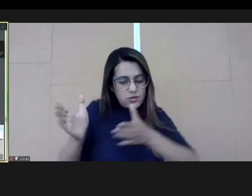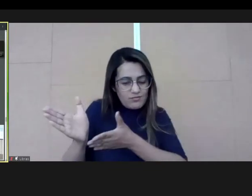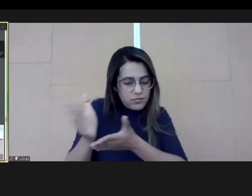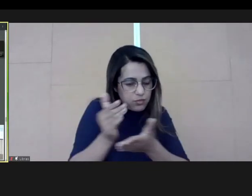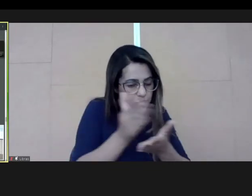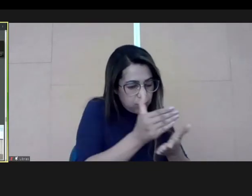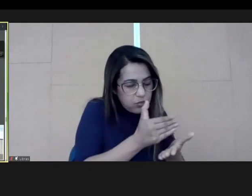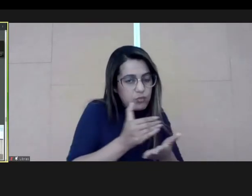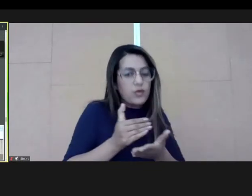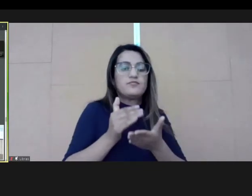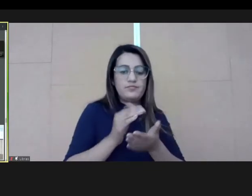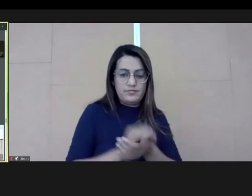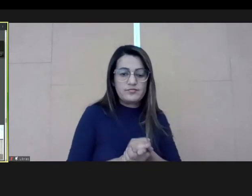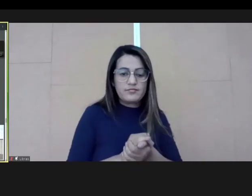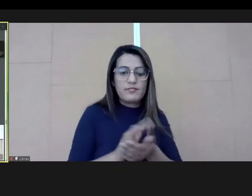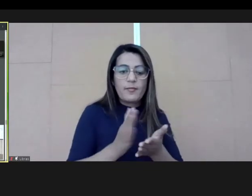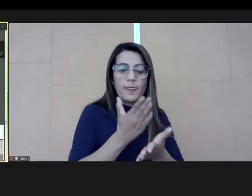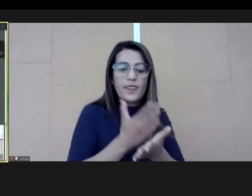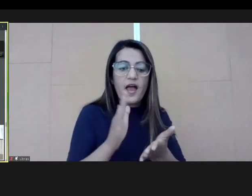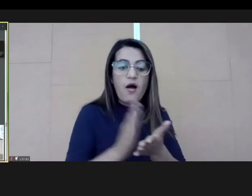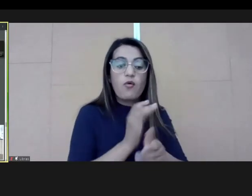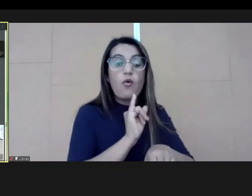on this volume.